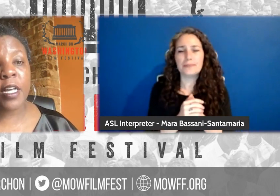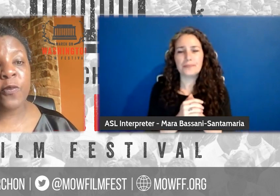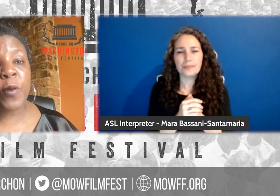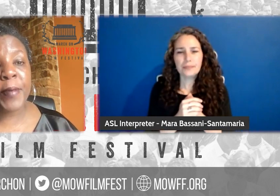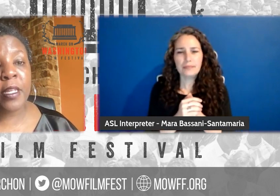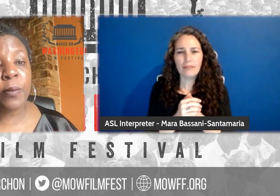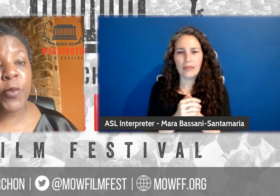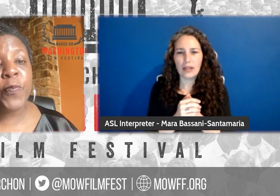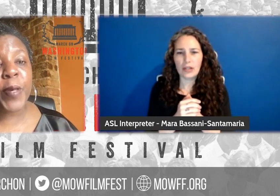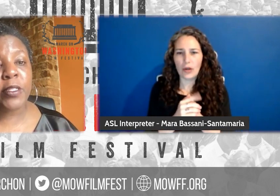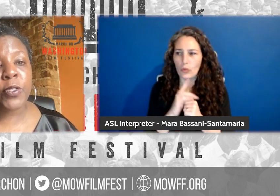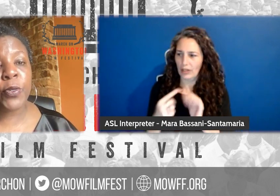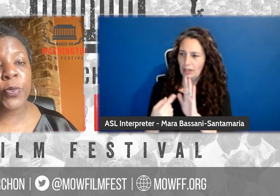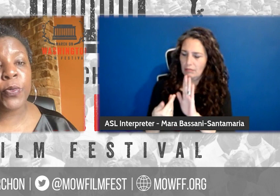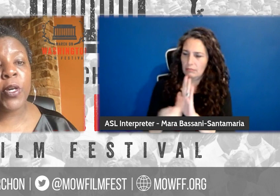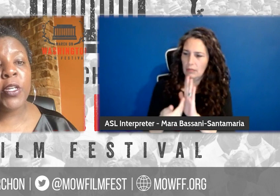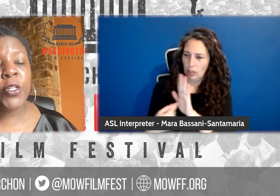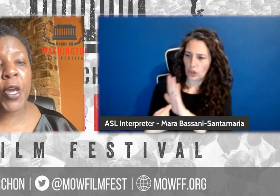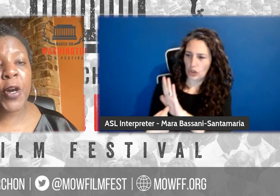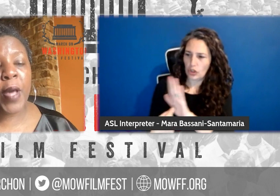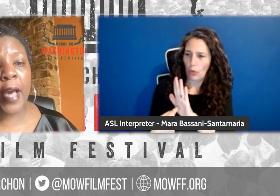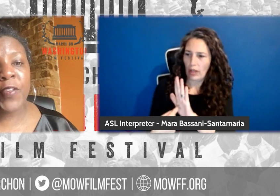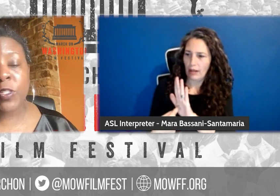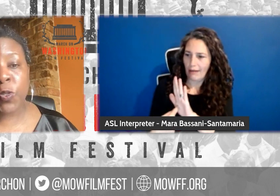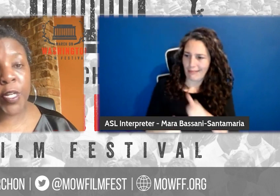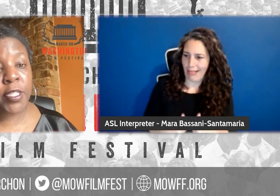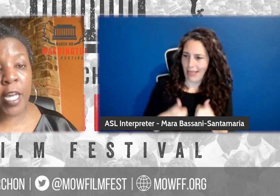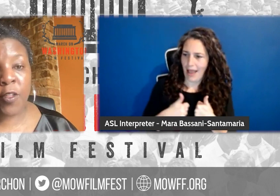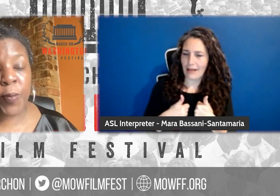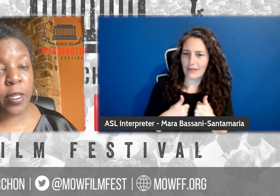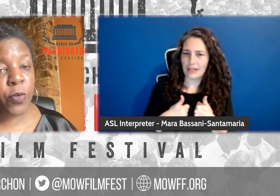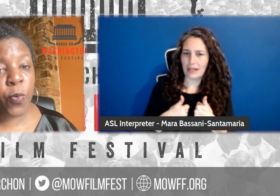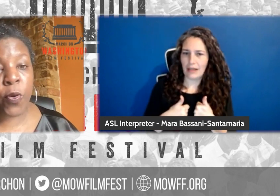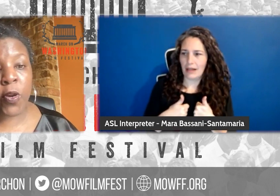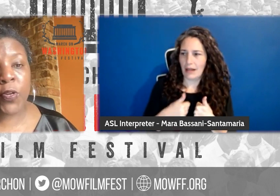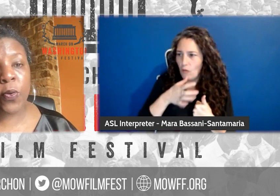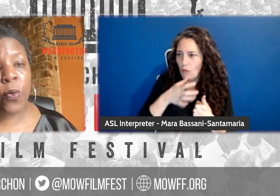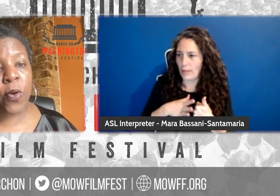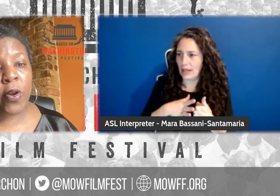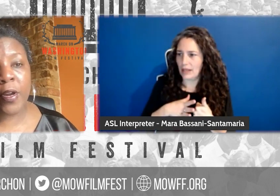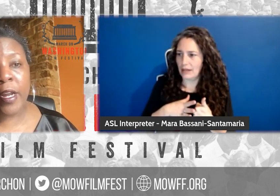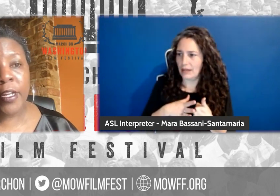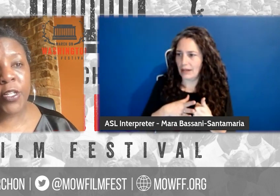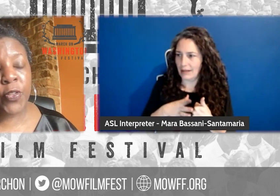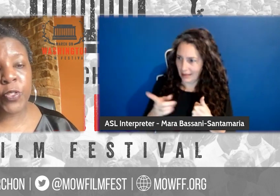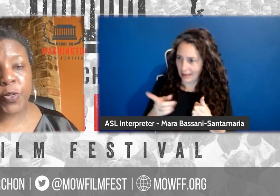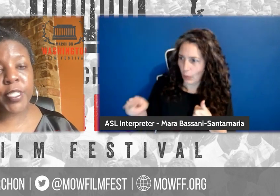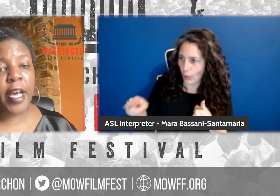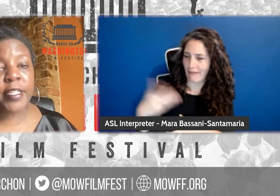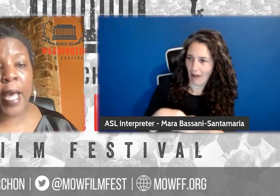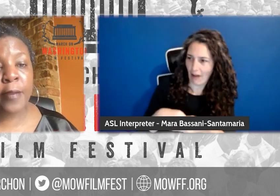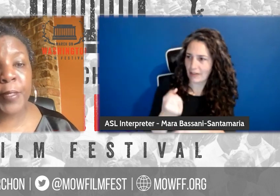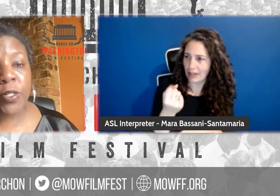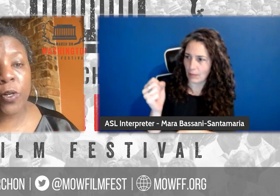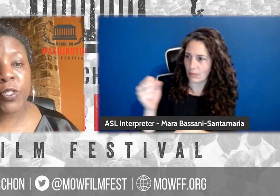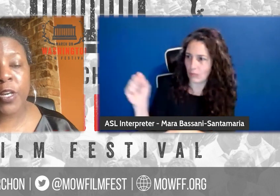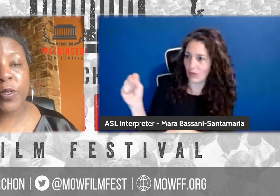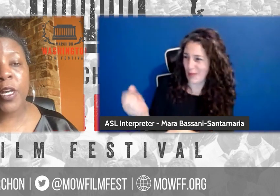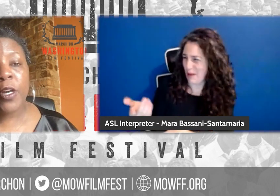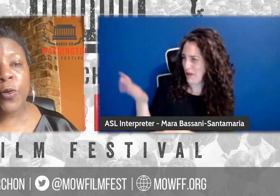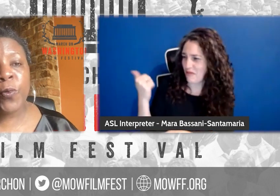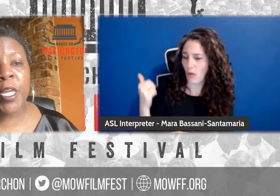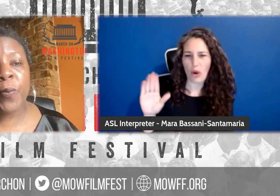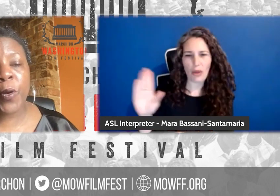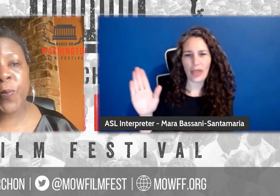lives of women in the movement who, you know, have historically either been ignored or, you know, their stories hasn't, hadn't been told.